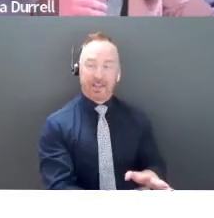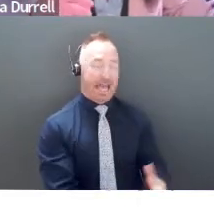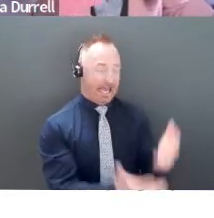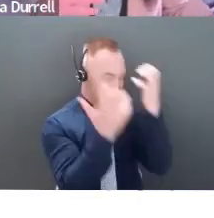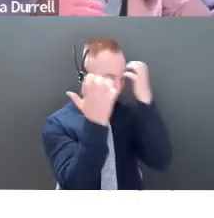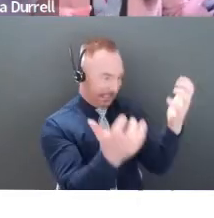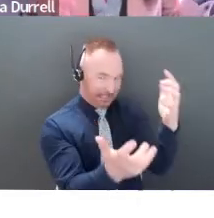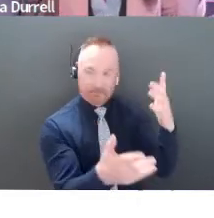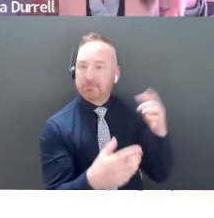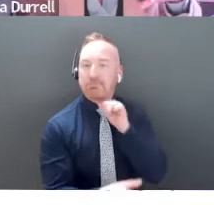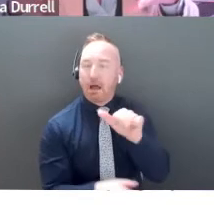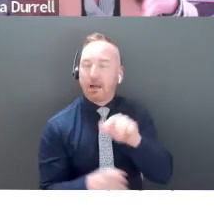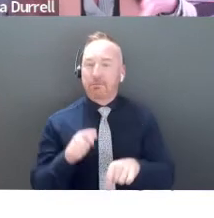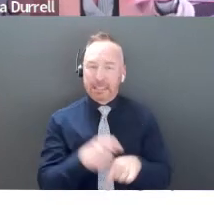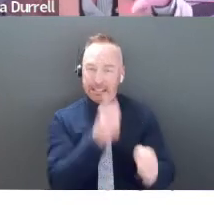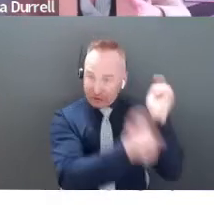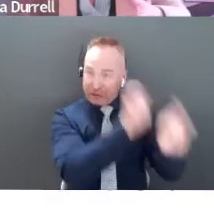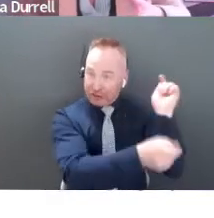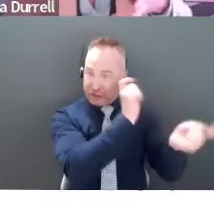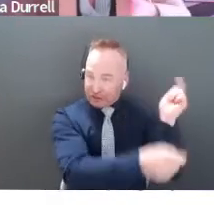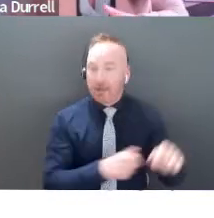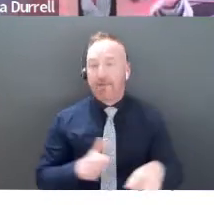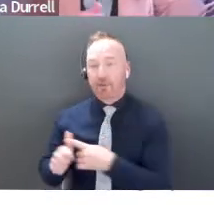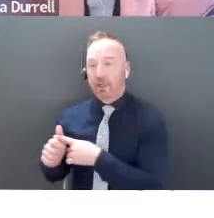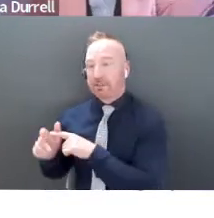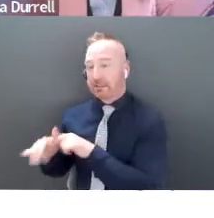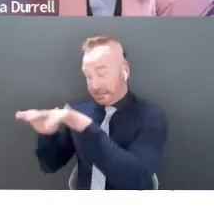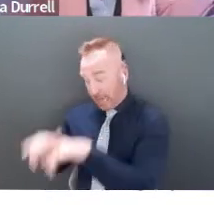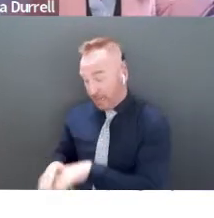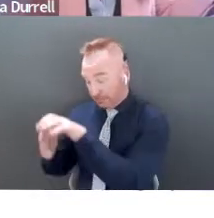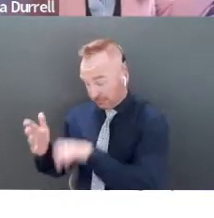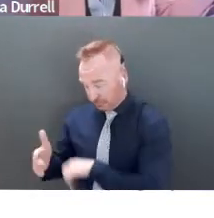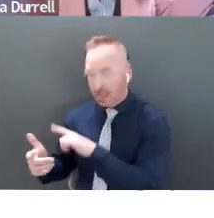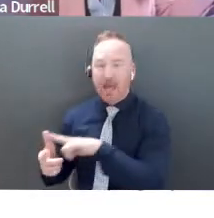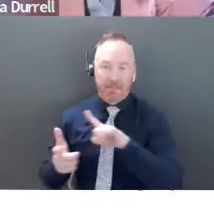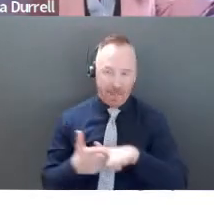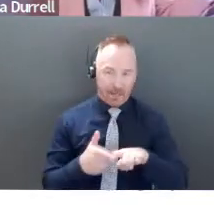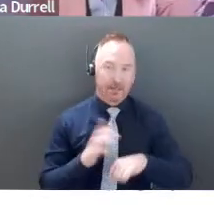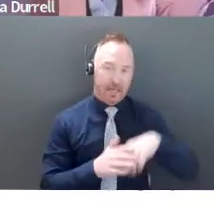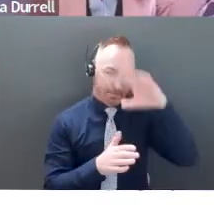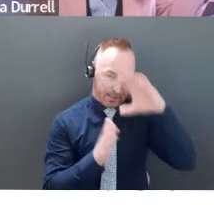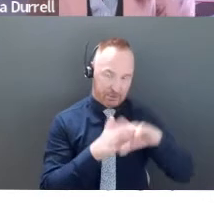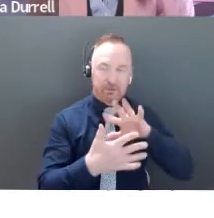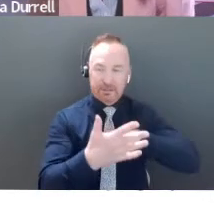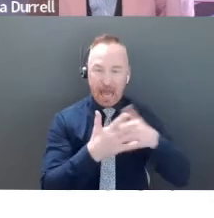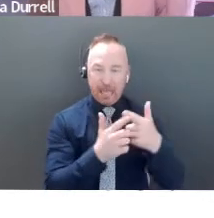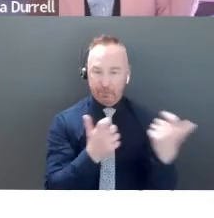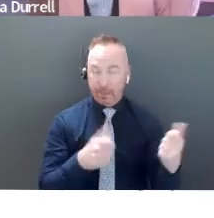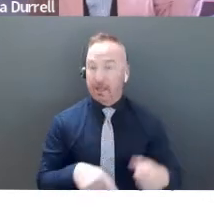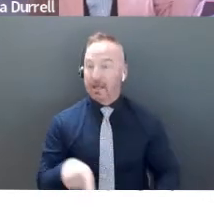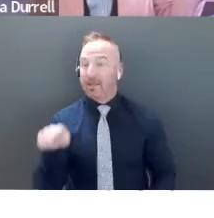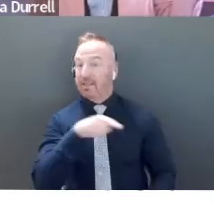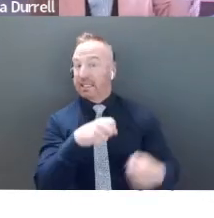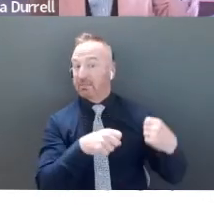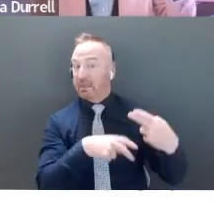graphics all the time. Write your pitch first, and then move on to the deck. And then I'll leave you with this,